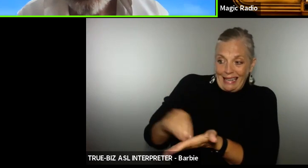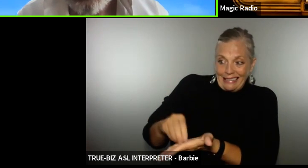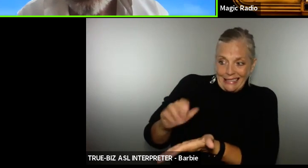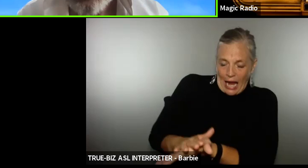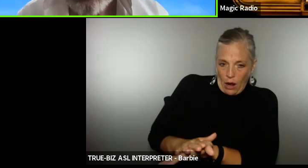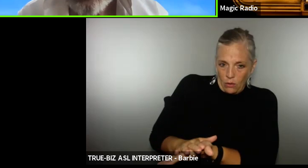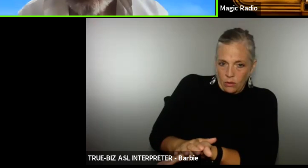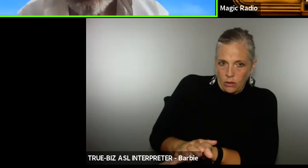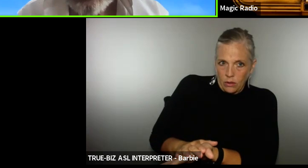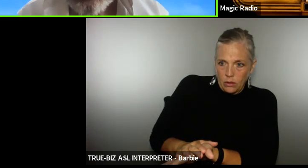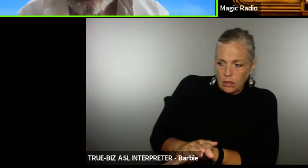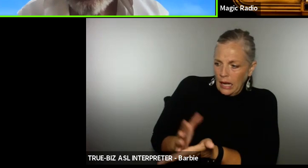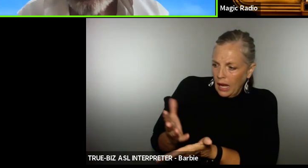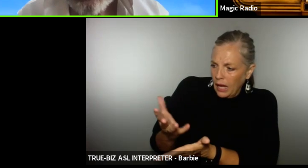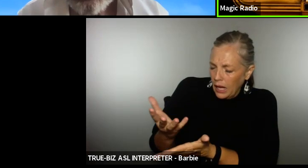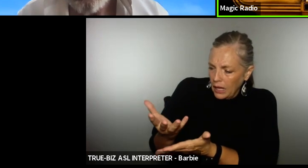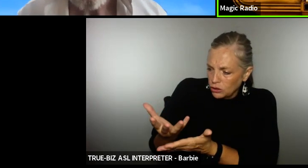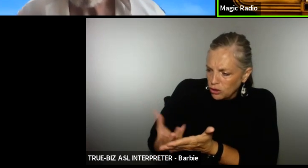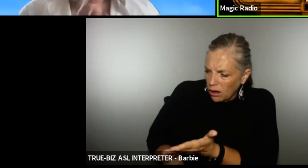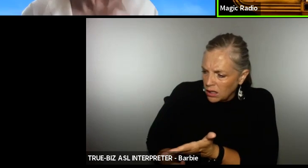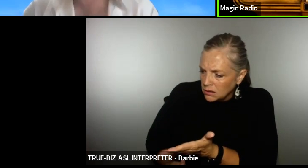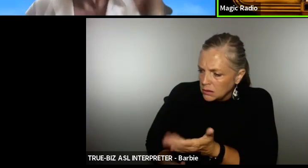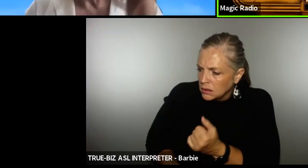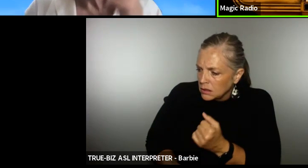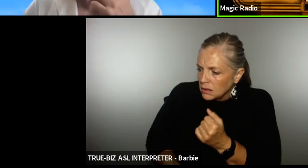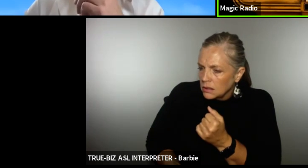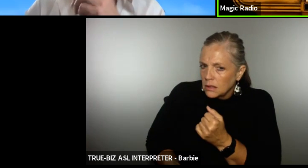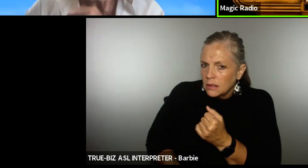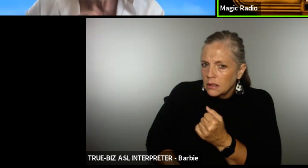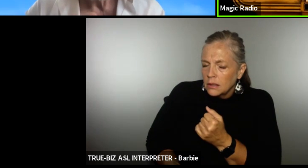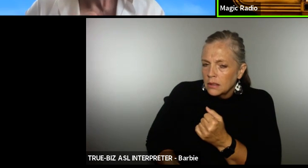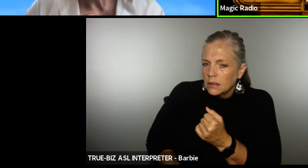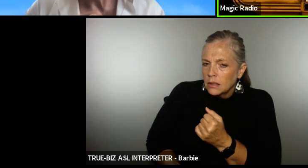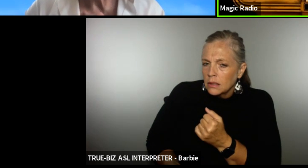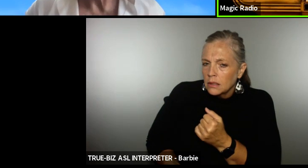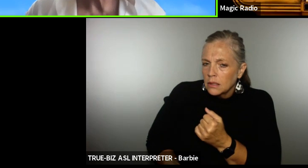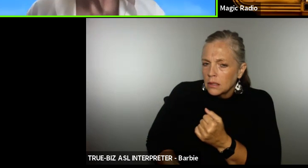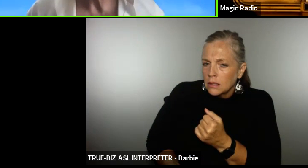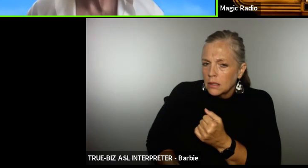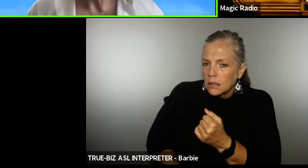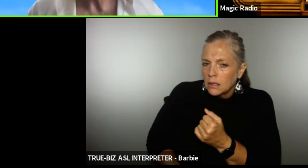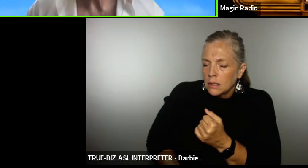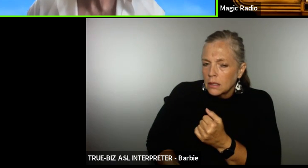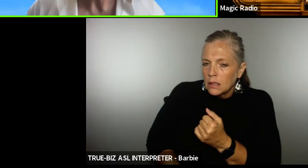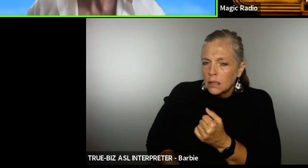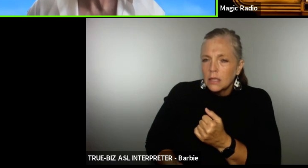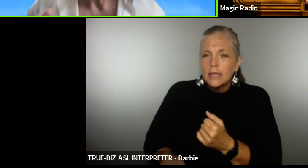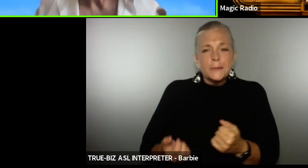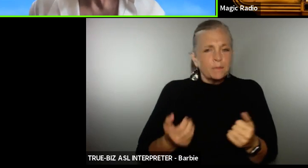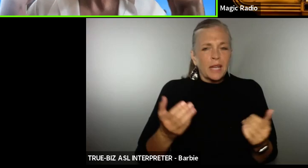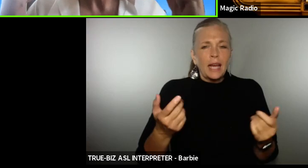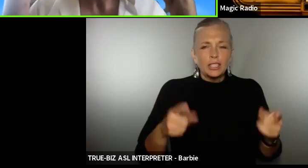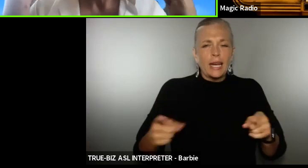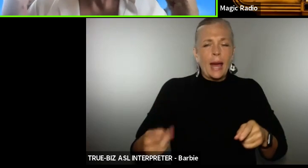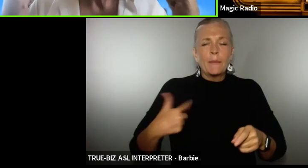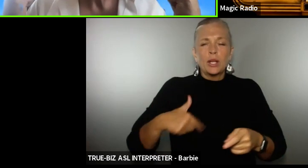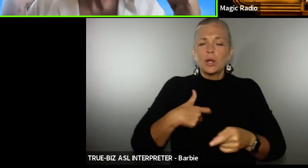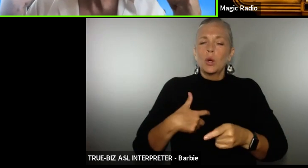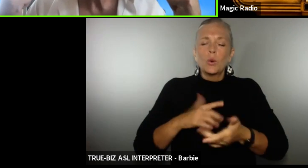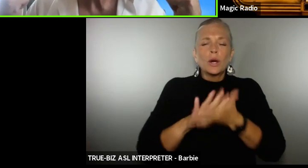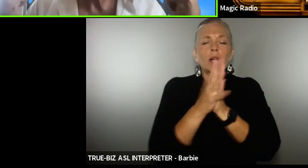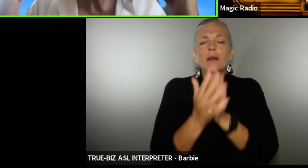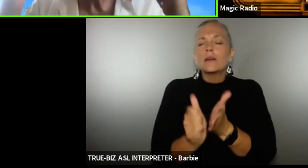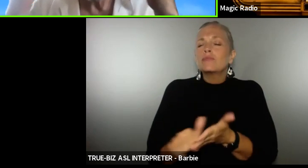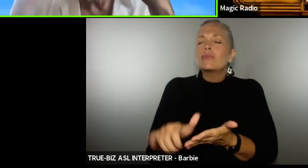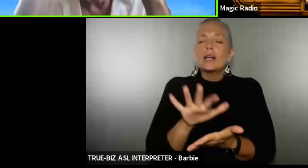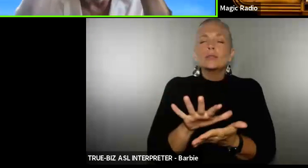he's gone all right here it comes we're going to prosper in the Soviet Union close